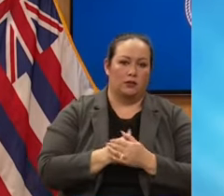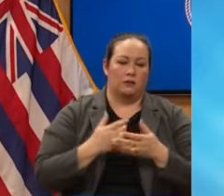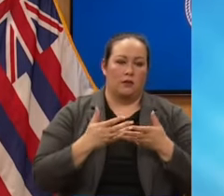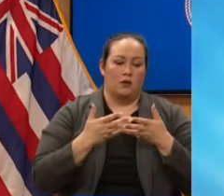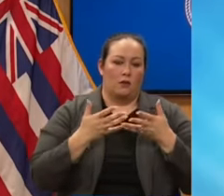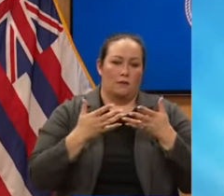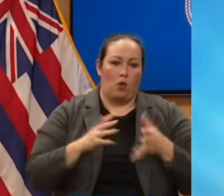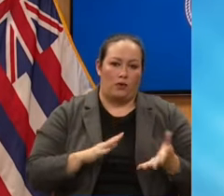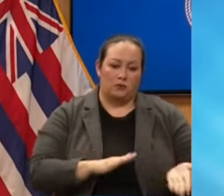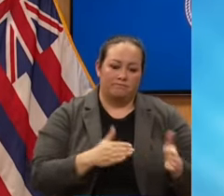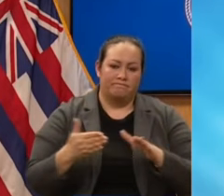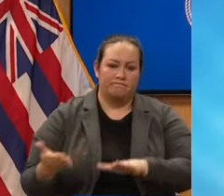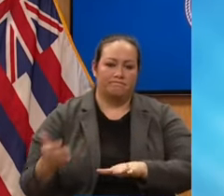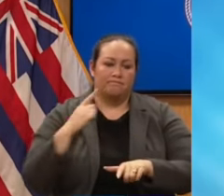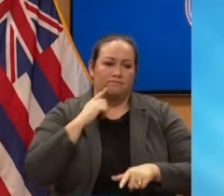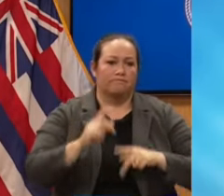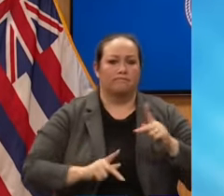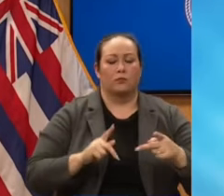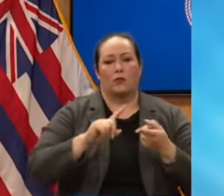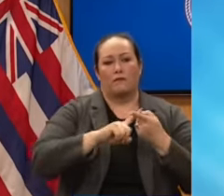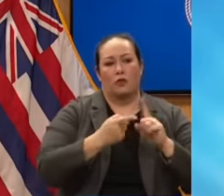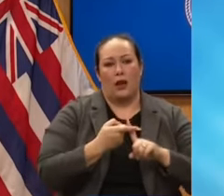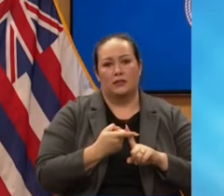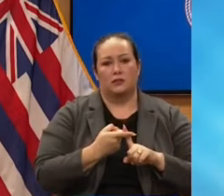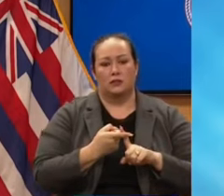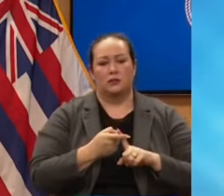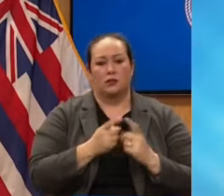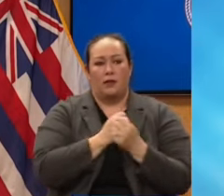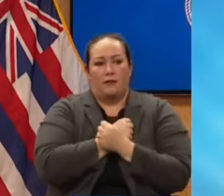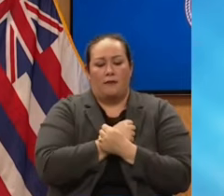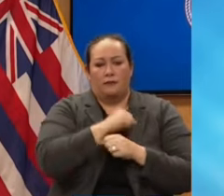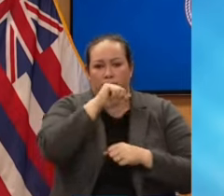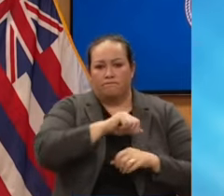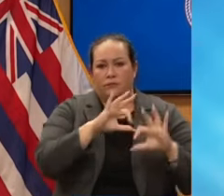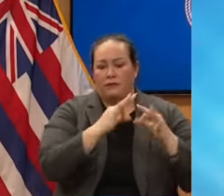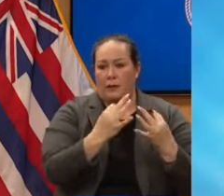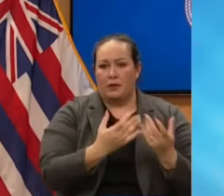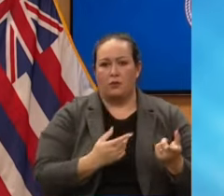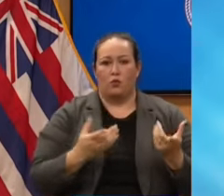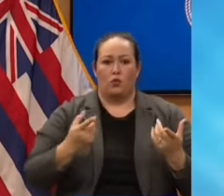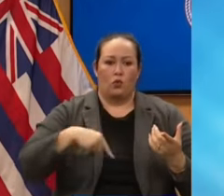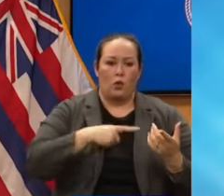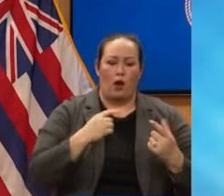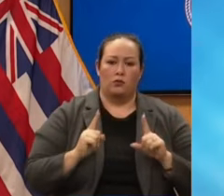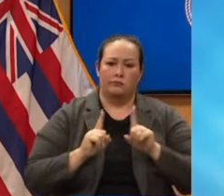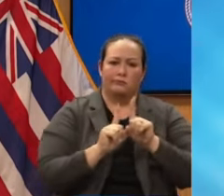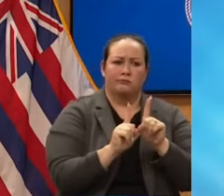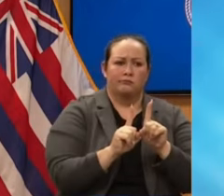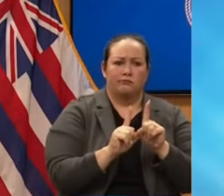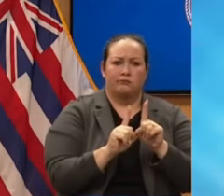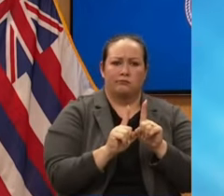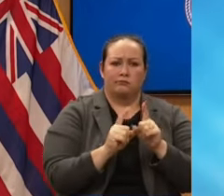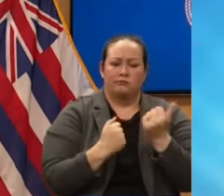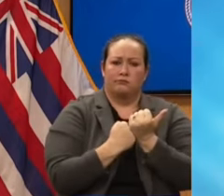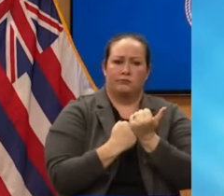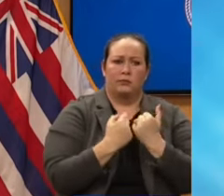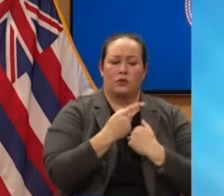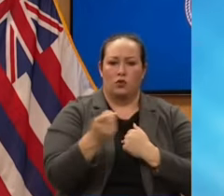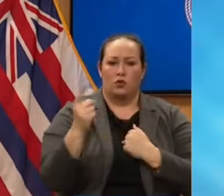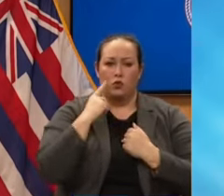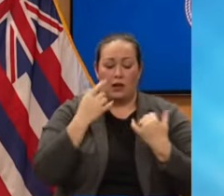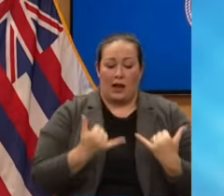loved ones during this event. We want to be with you, not only now, but through the recovery and the years to come.